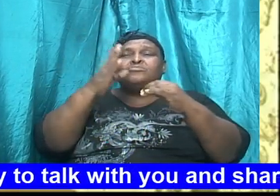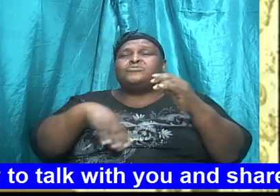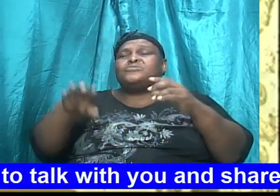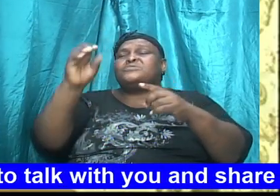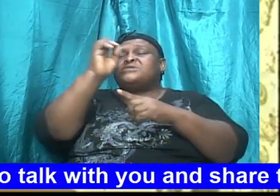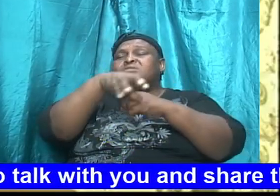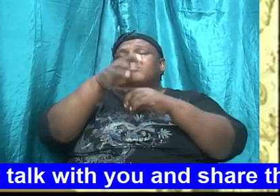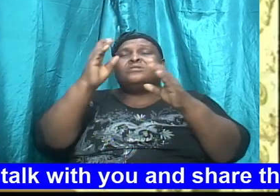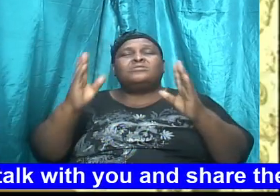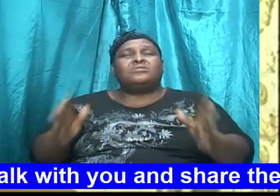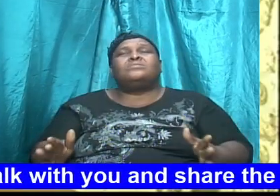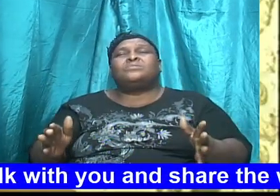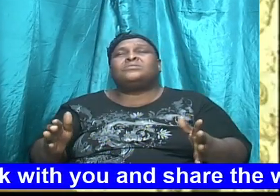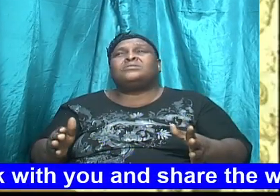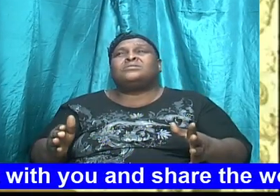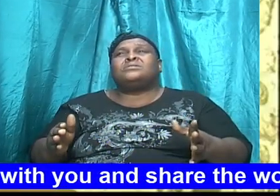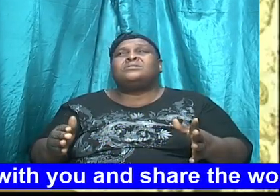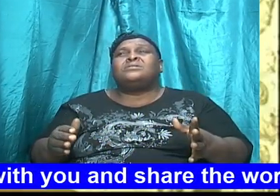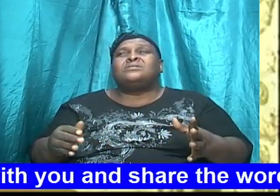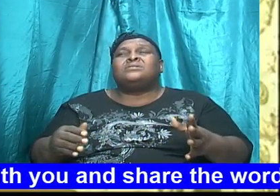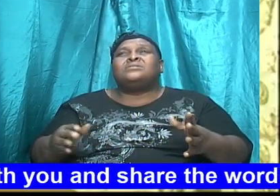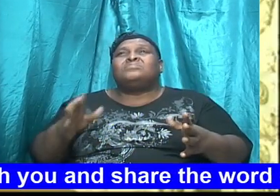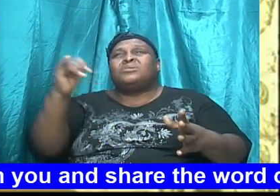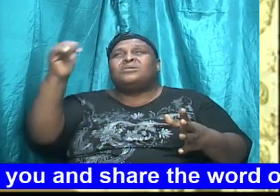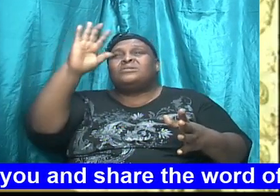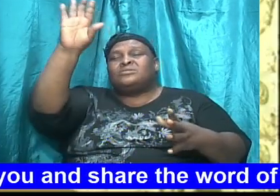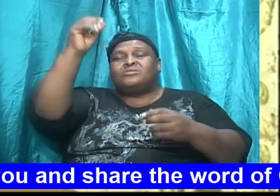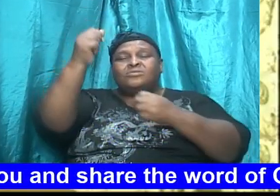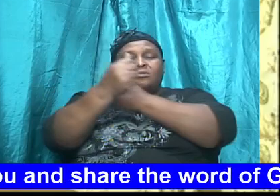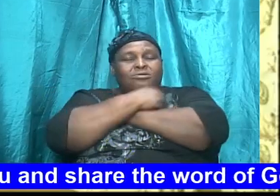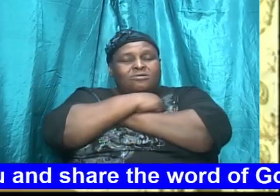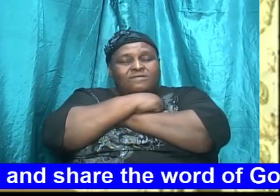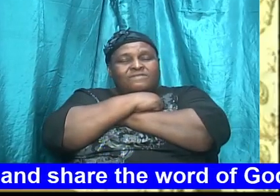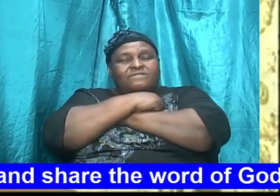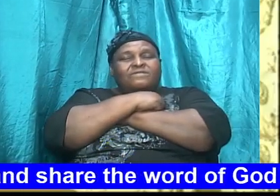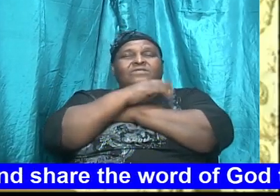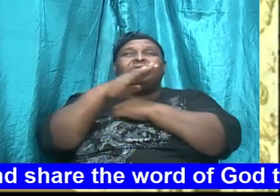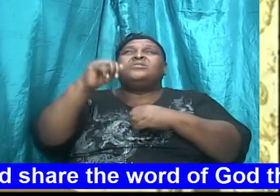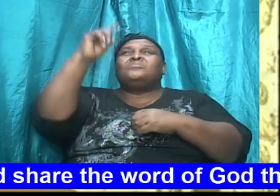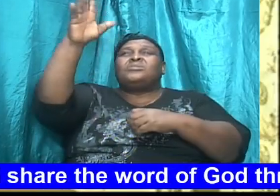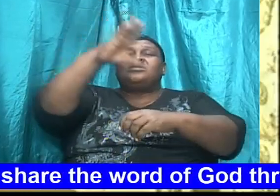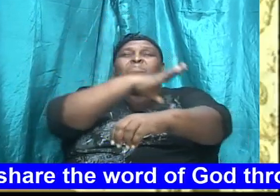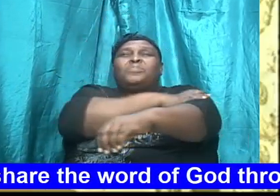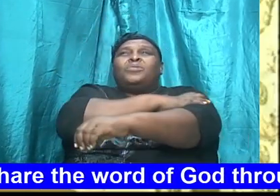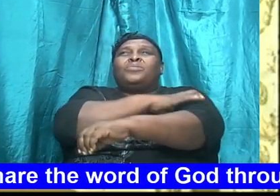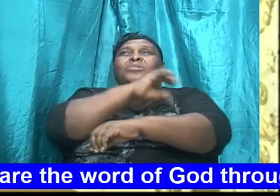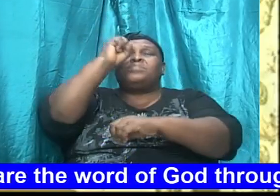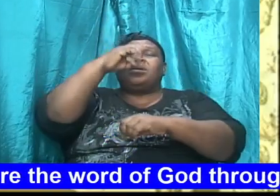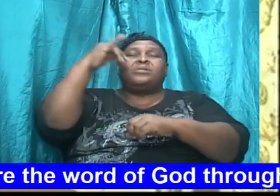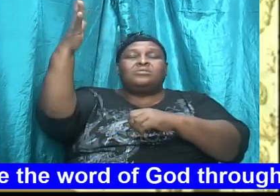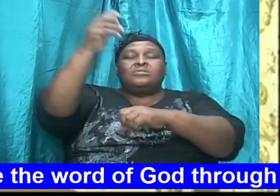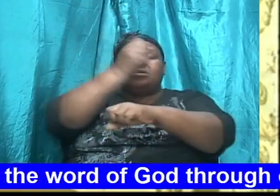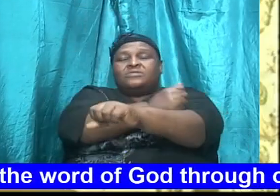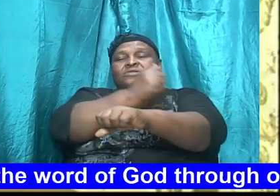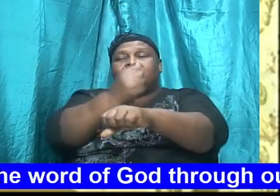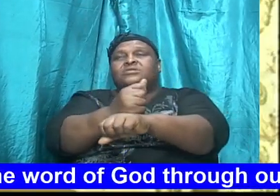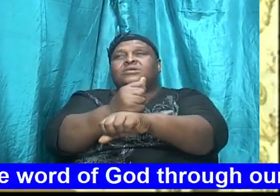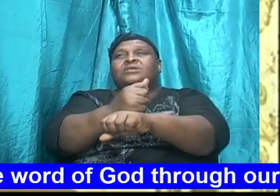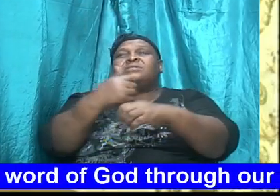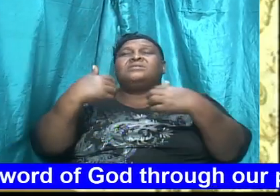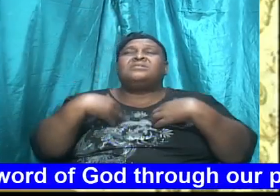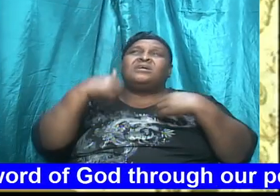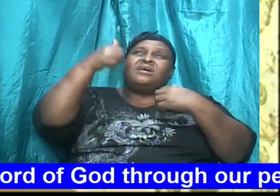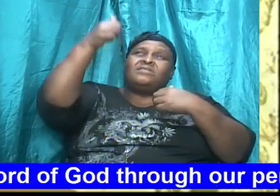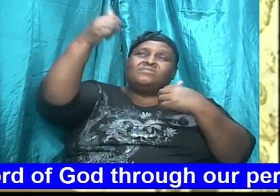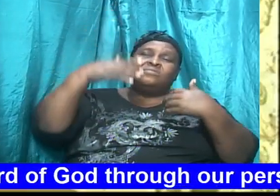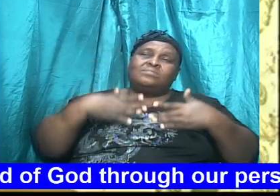conquerors, oh God, by your love, by your power, by your authority. Have your